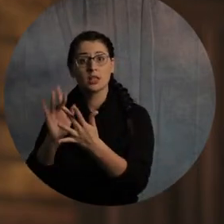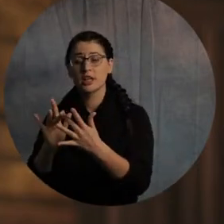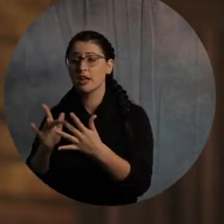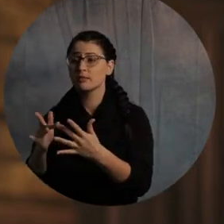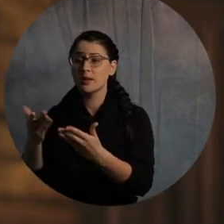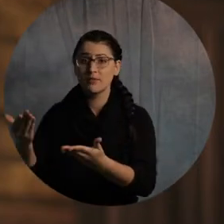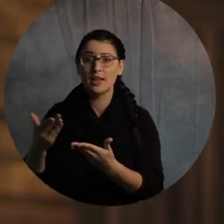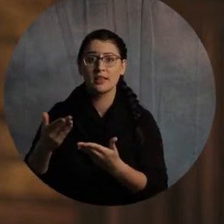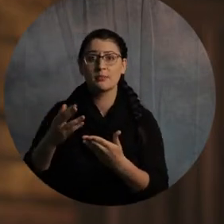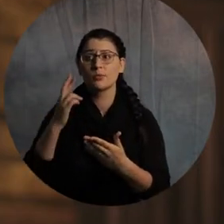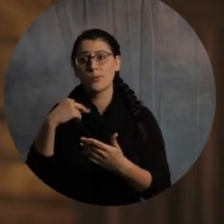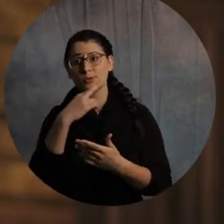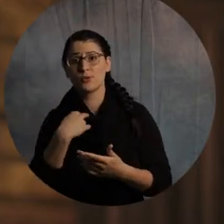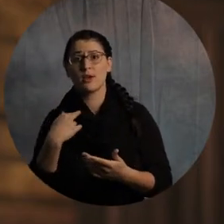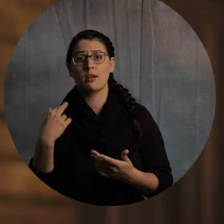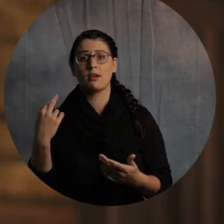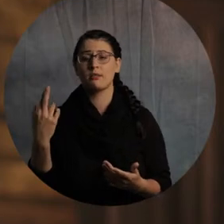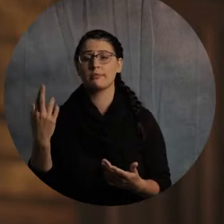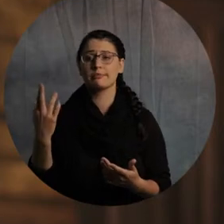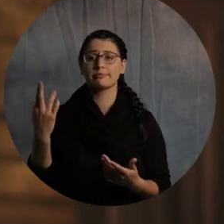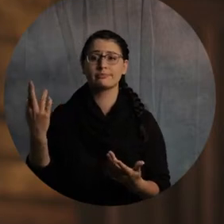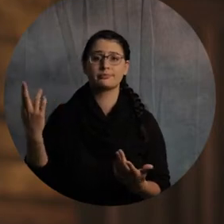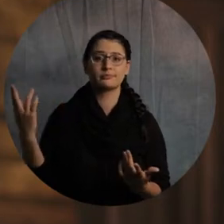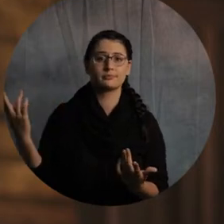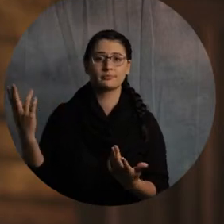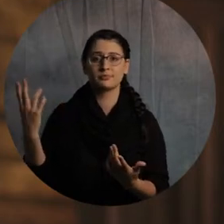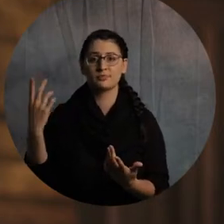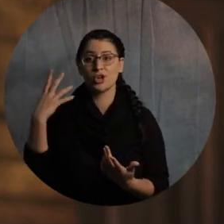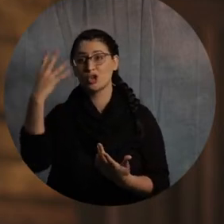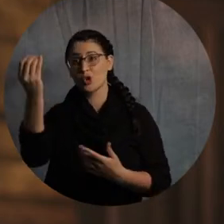go whatever. I was going to say, go to the movies. Can't do that anymore.